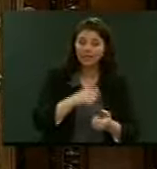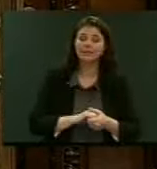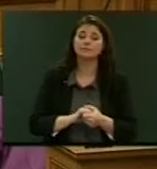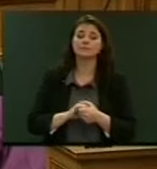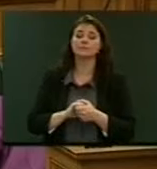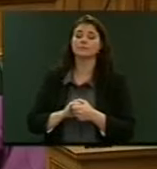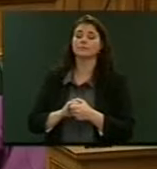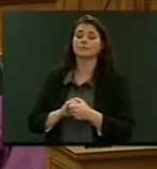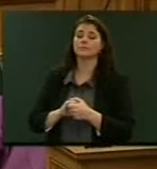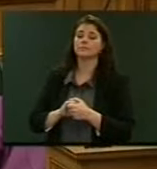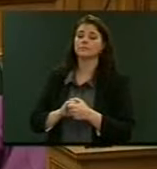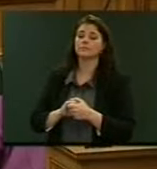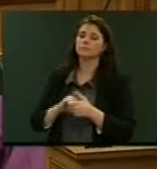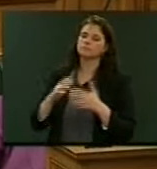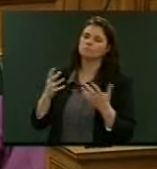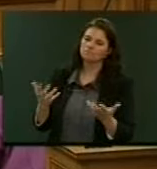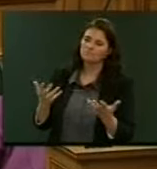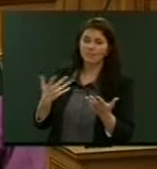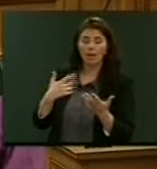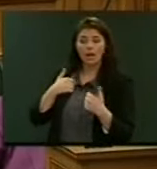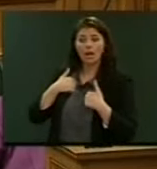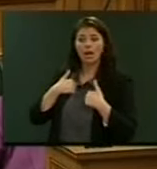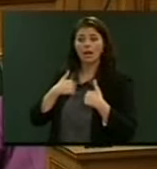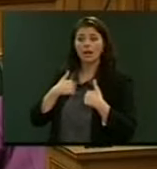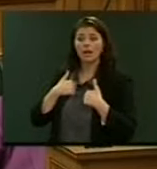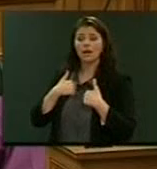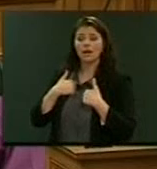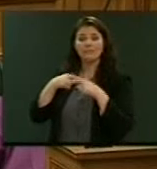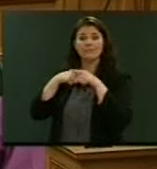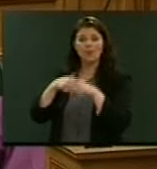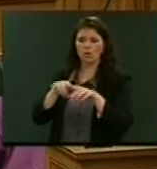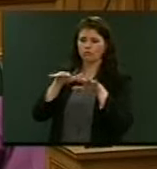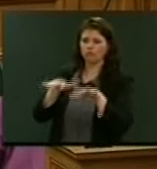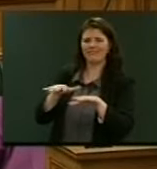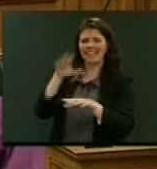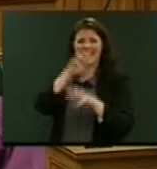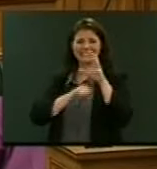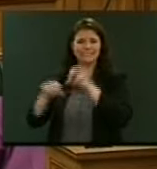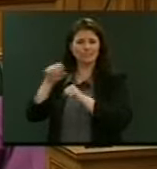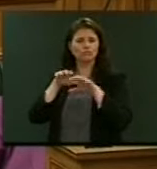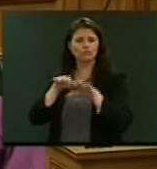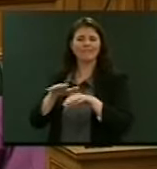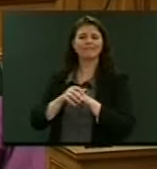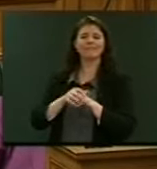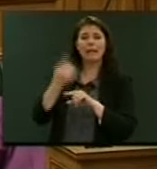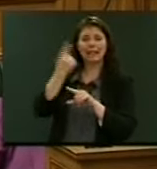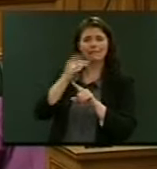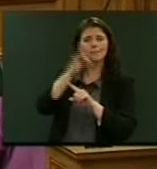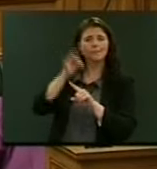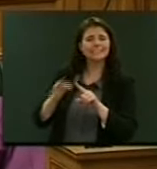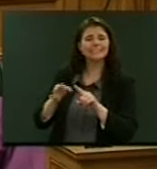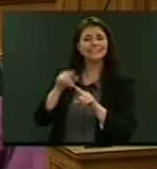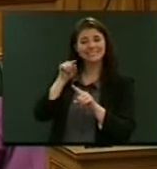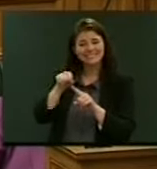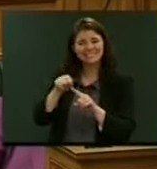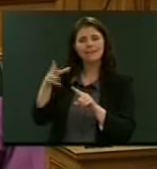Honourable Bill English. Well, I stand by the rough estimates we've used. The 11% is 11% of